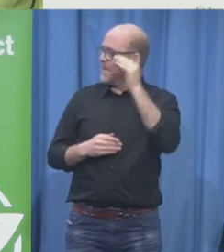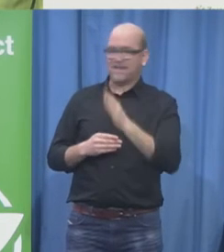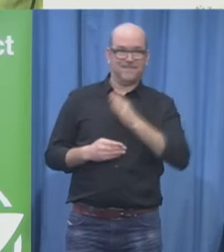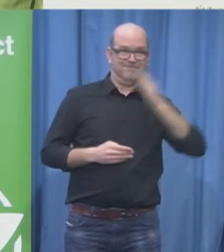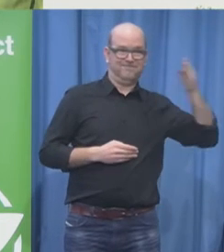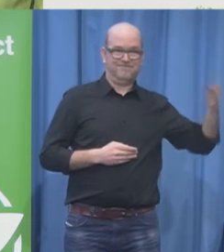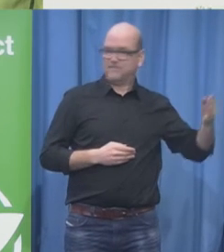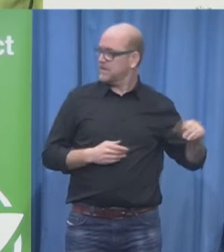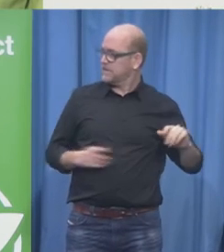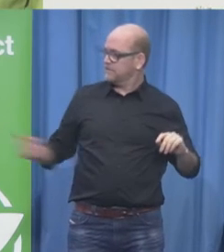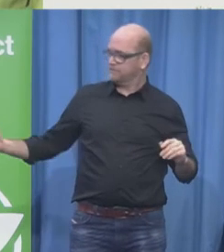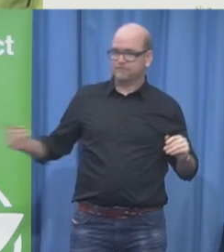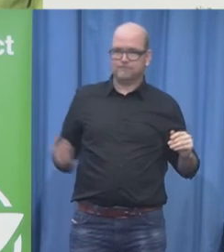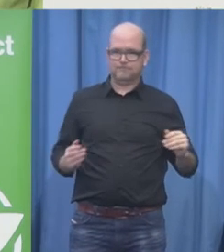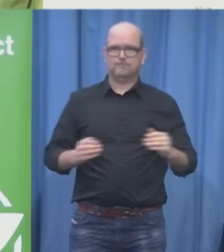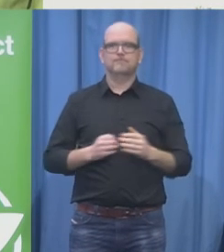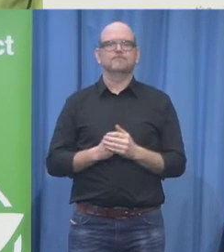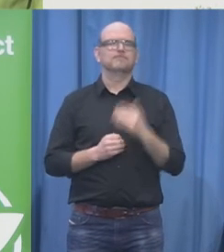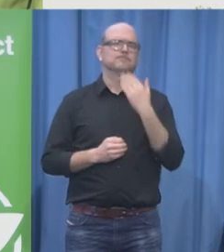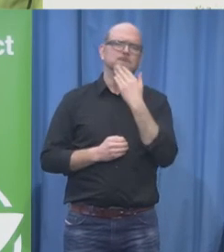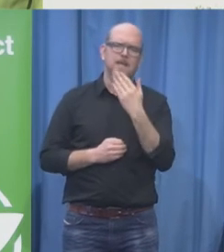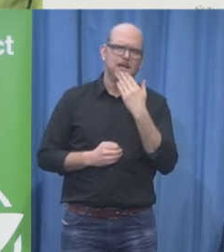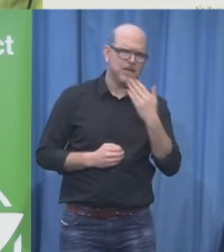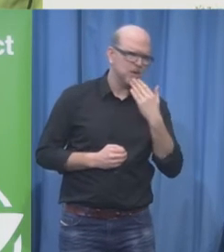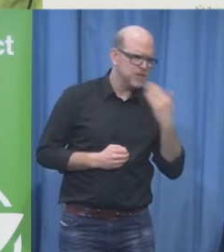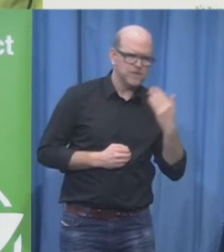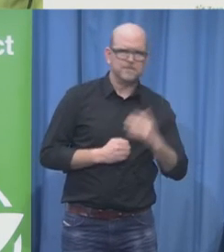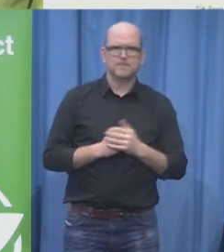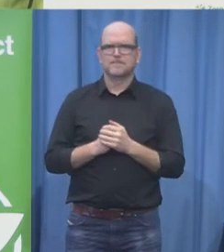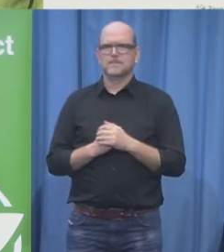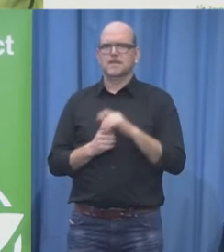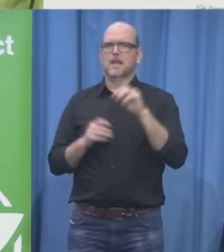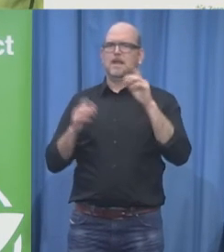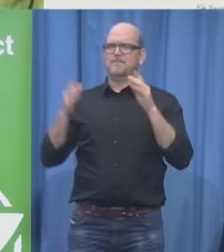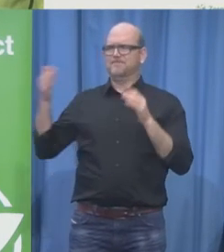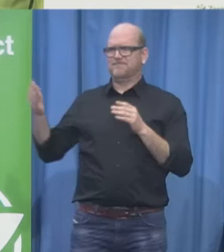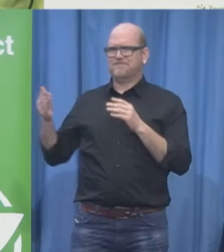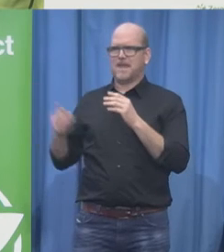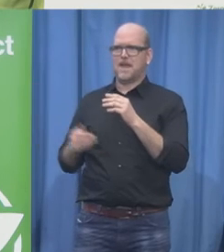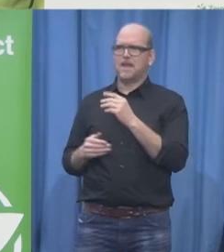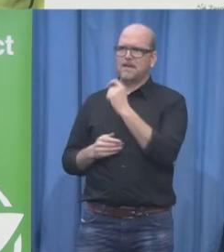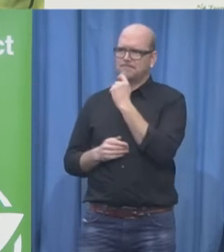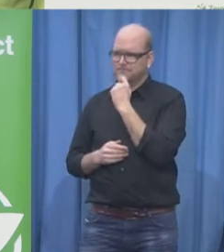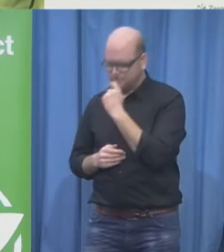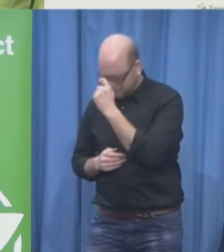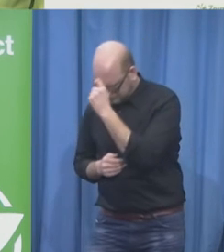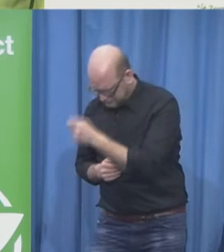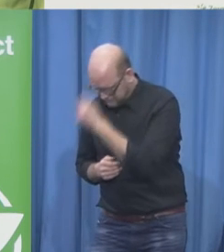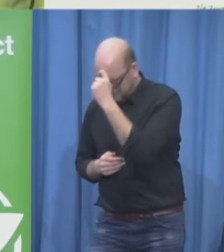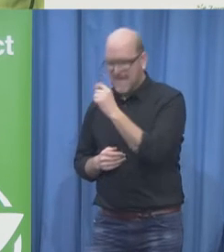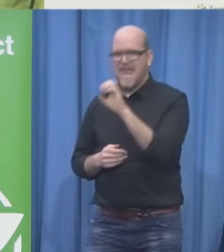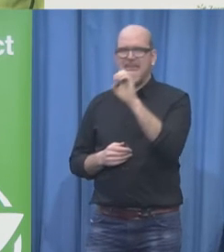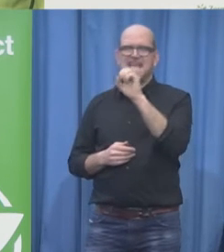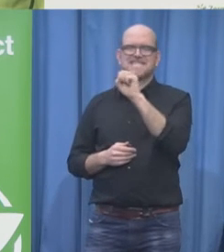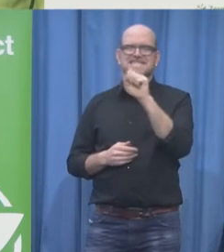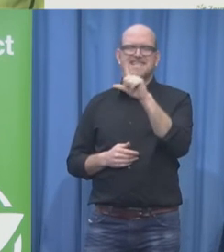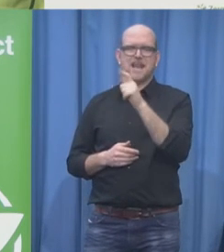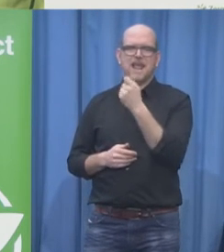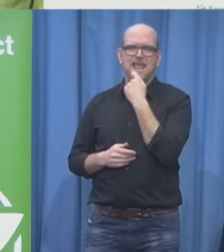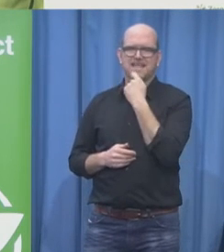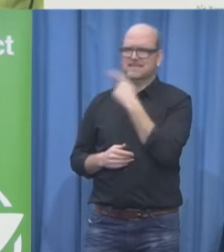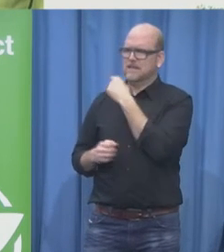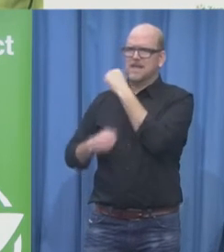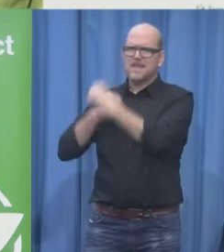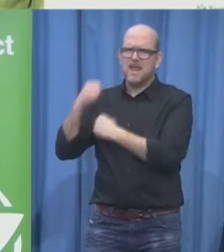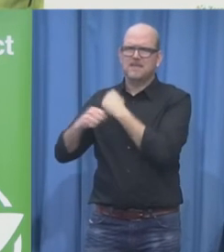achieved I could be the witness for the last four years and I think it's his dedication and his